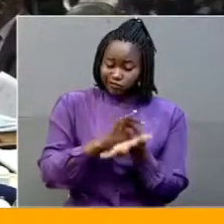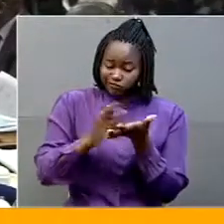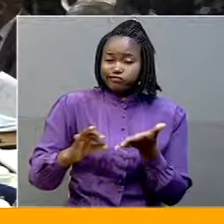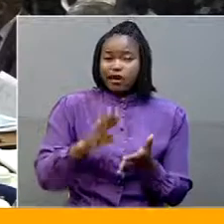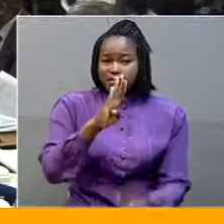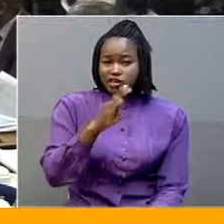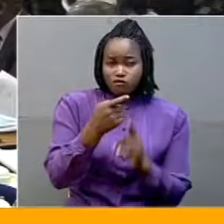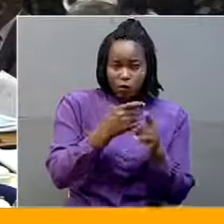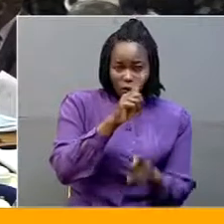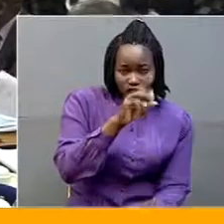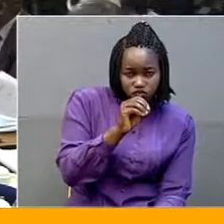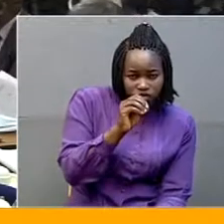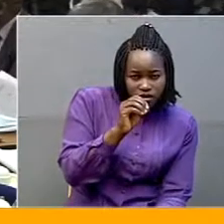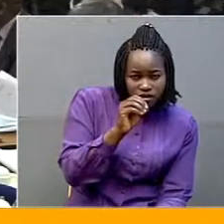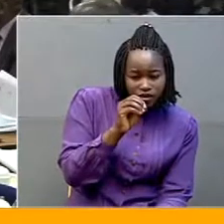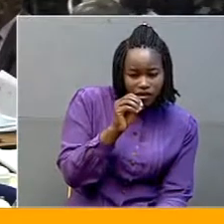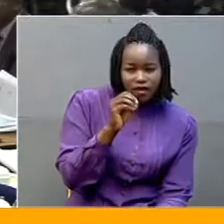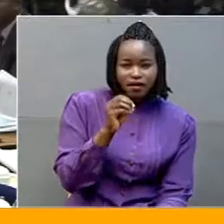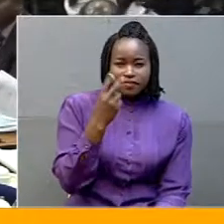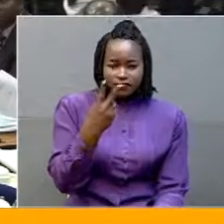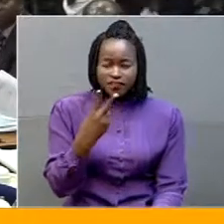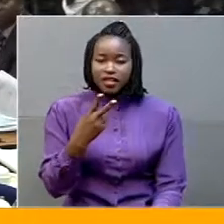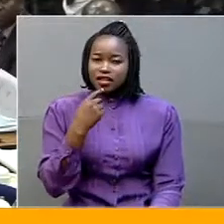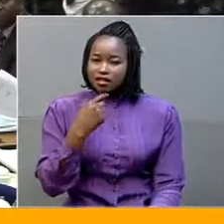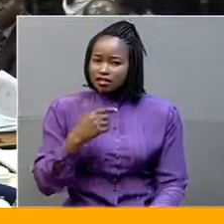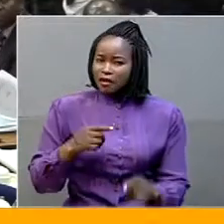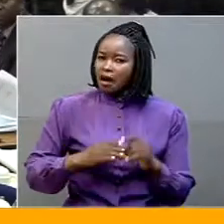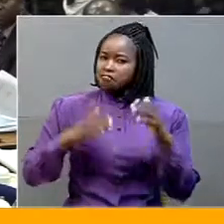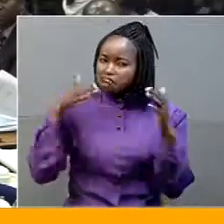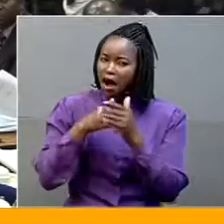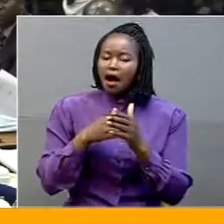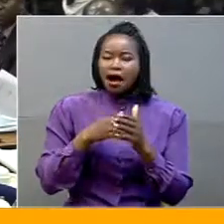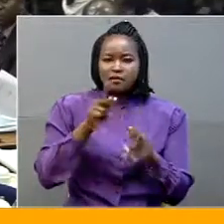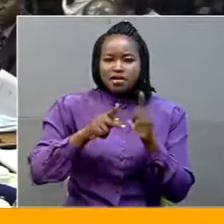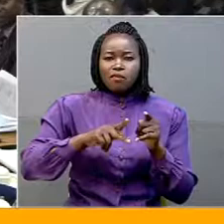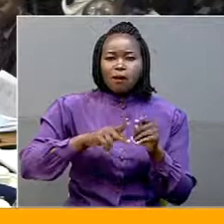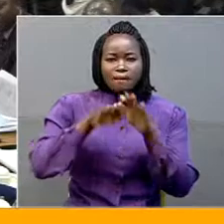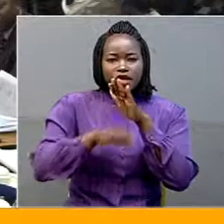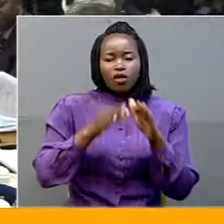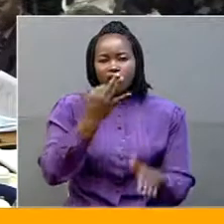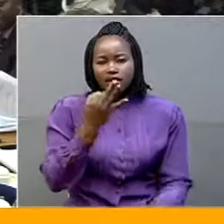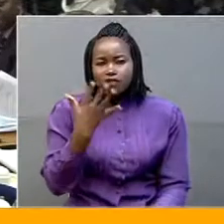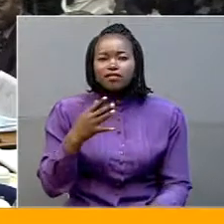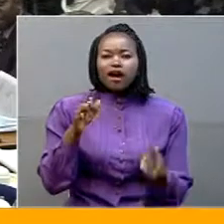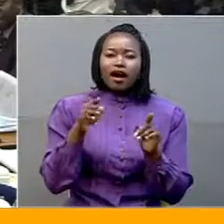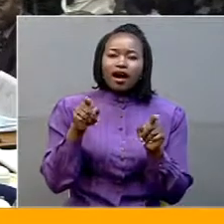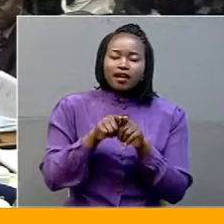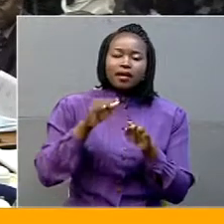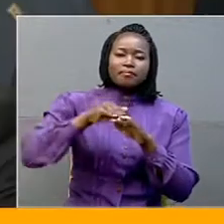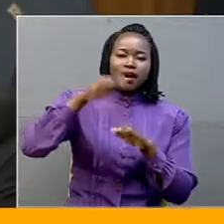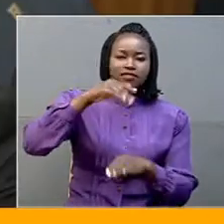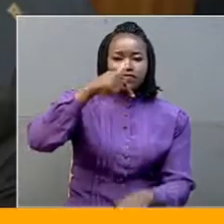Article 102, which bars persons below the age of 35 years and above the age of 75 from standing as candidates in a presidential election,